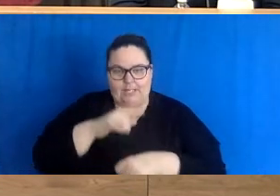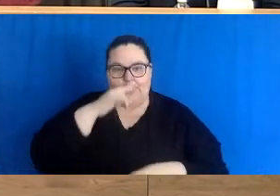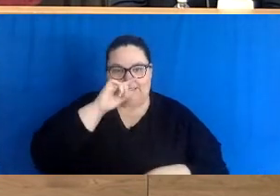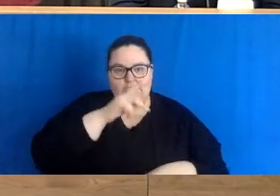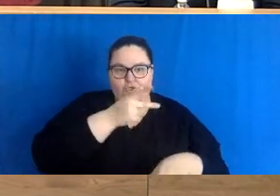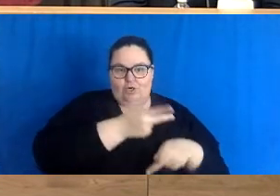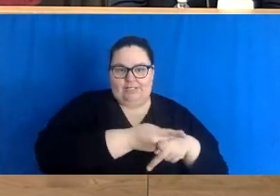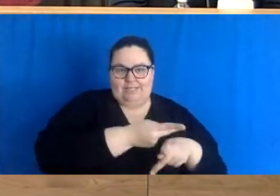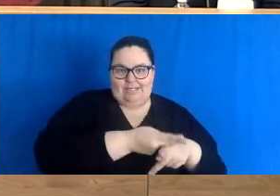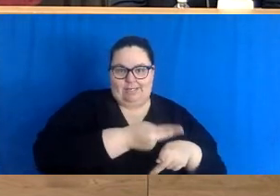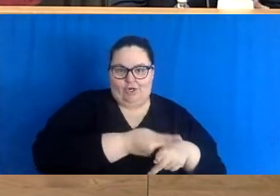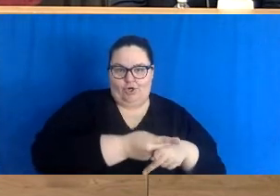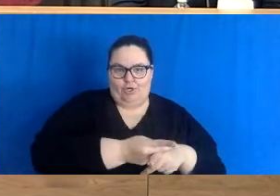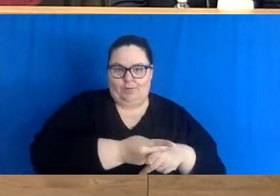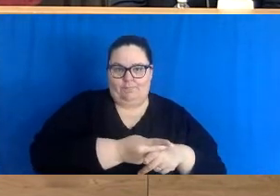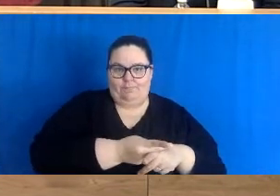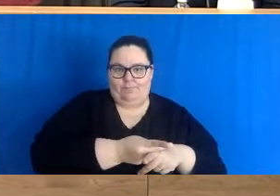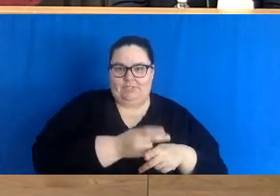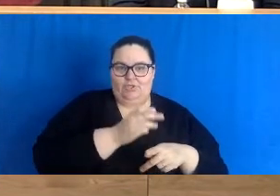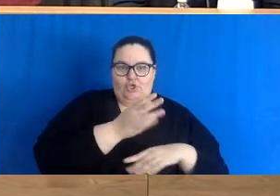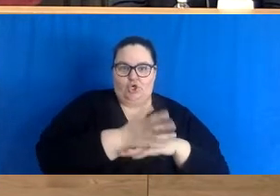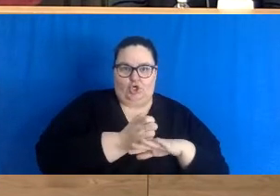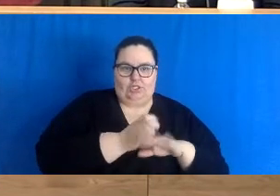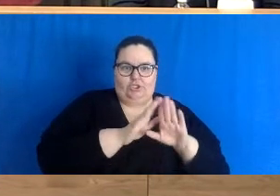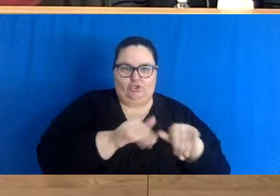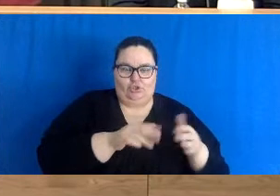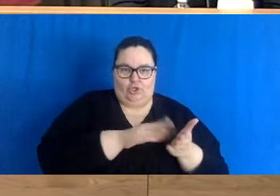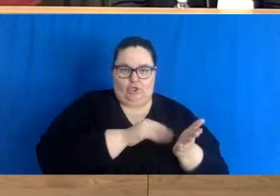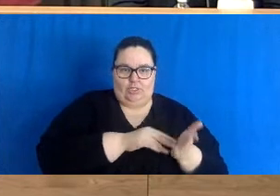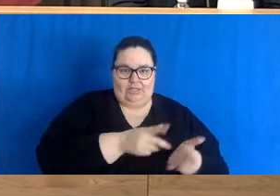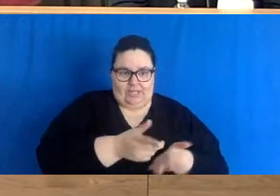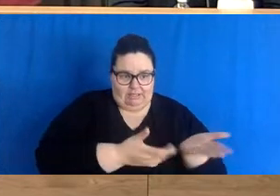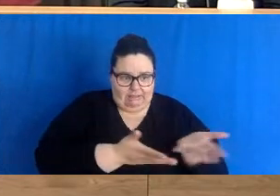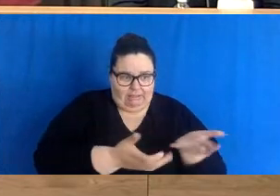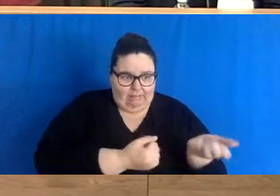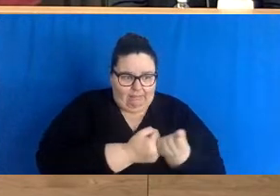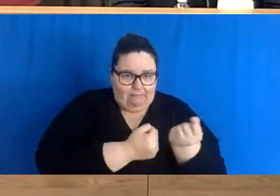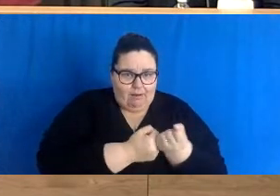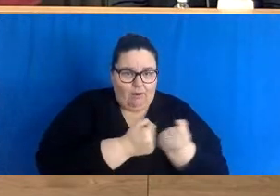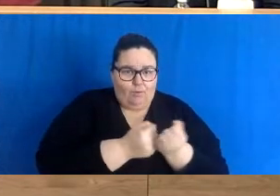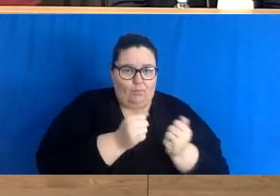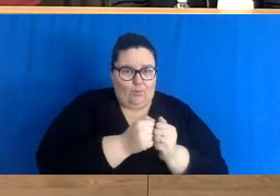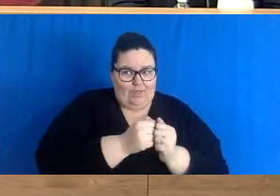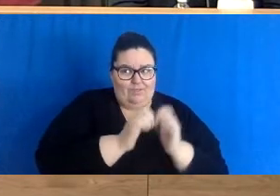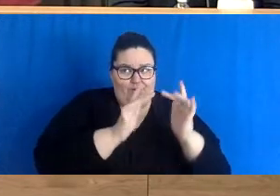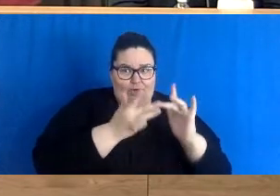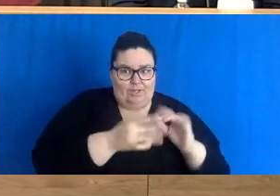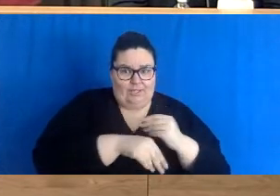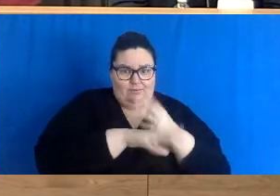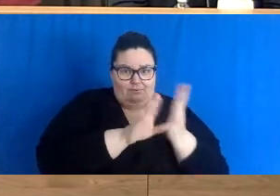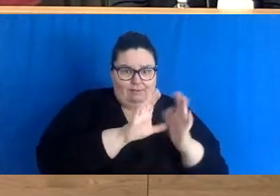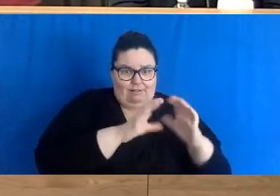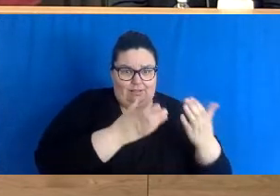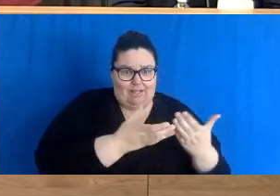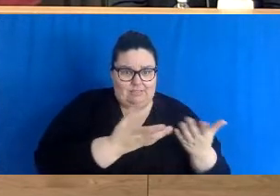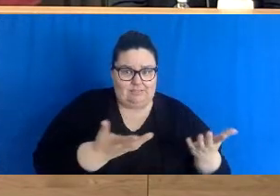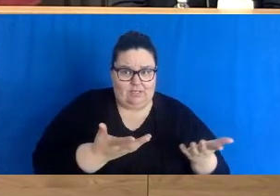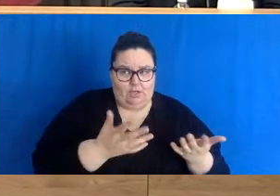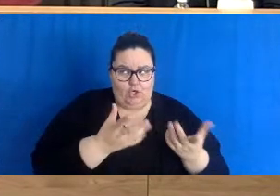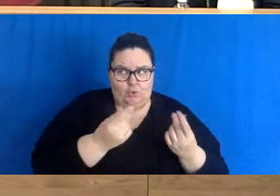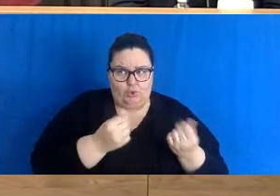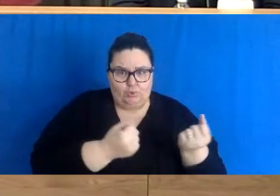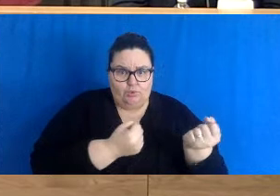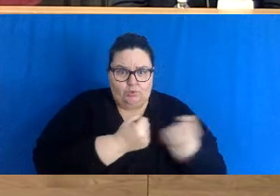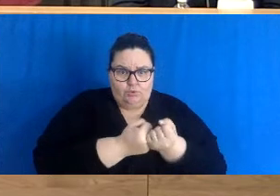childhood educators responsible for helping these kids with their online courses. What's being done to take pressure off of early childhood